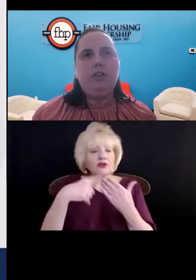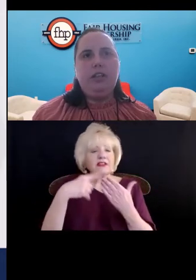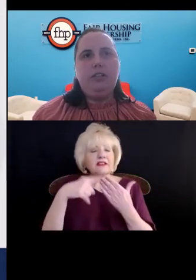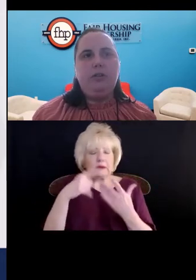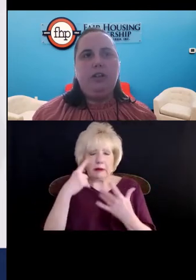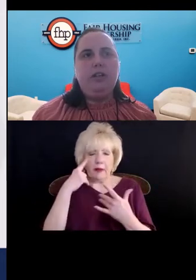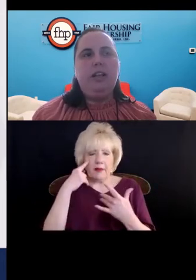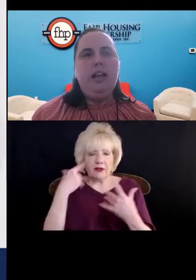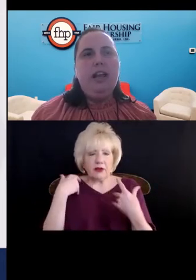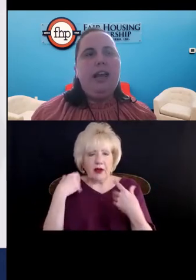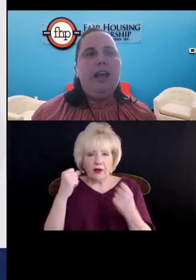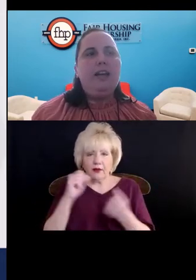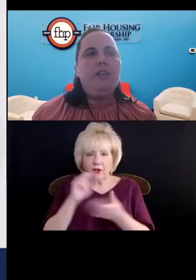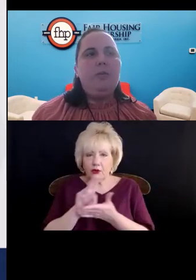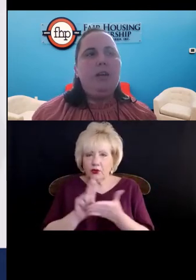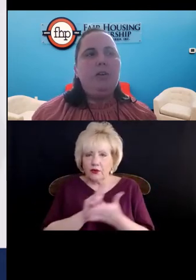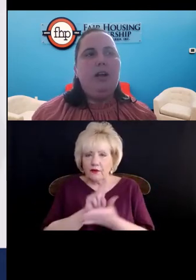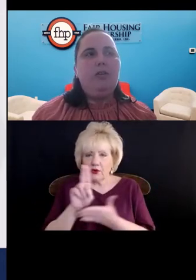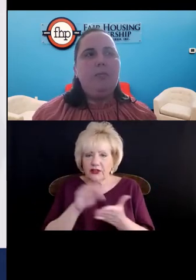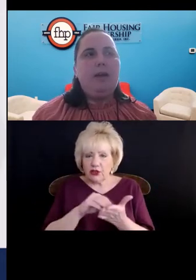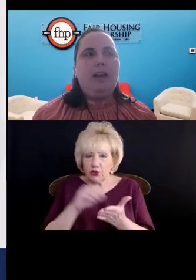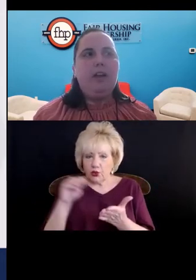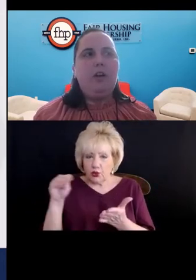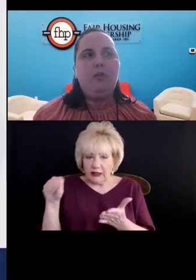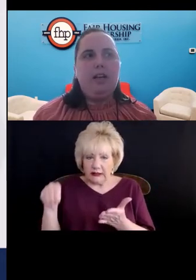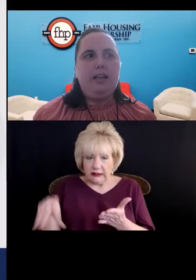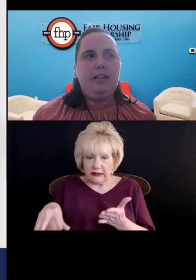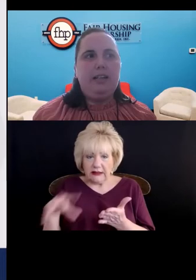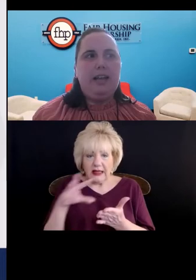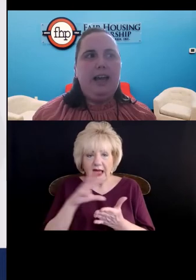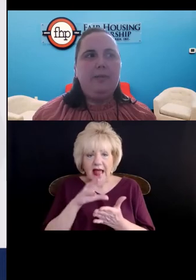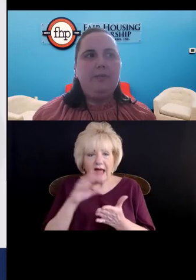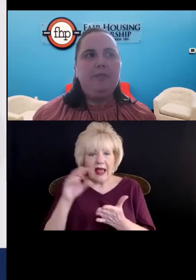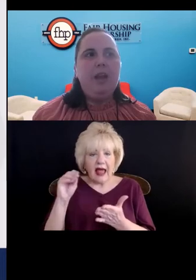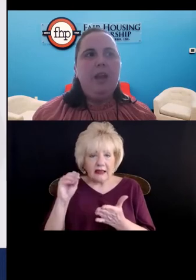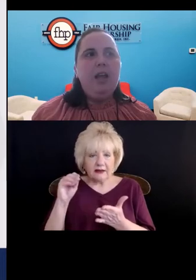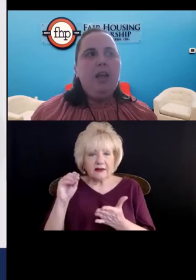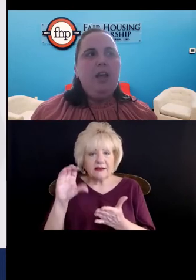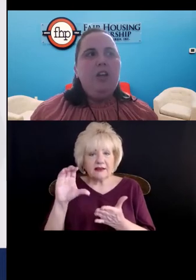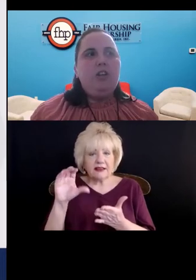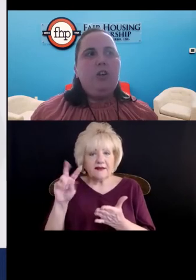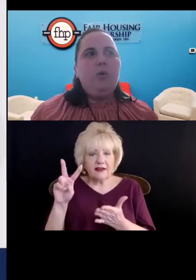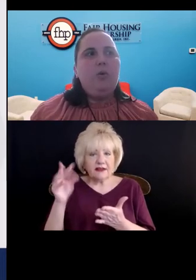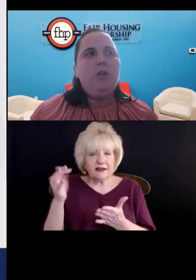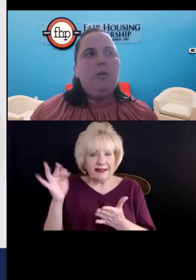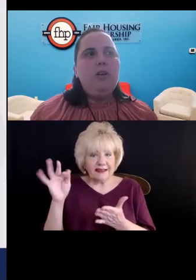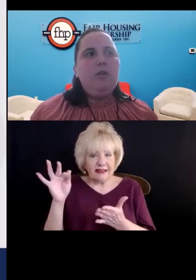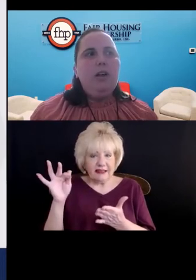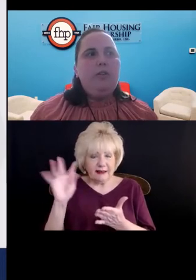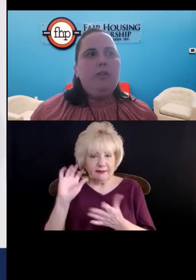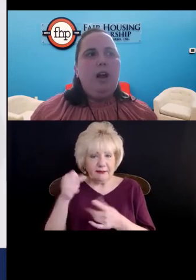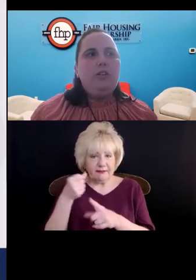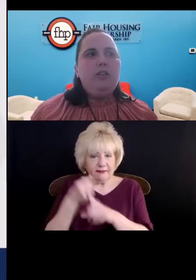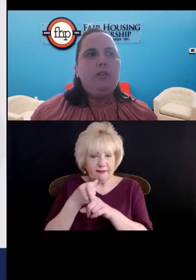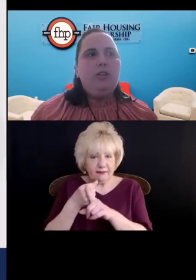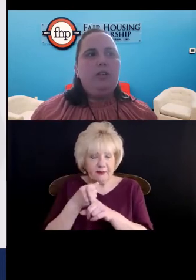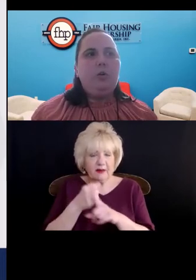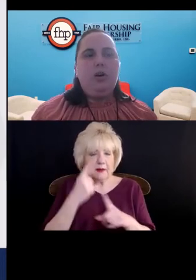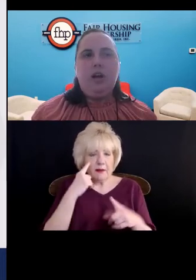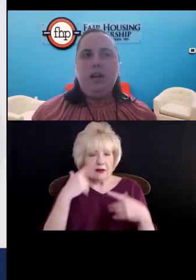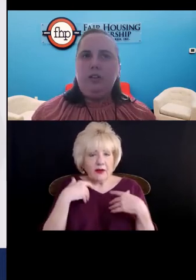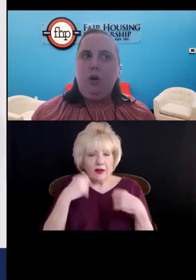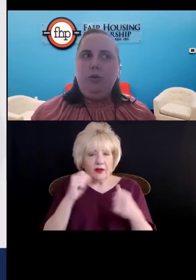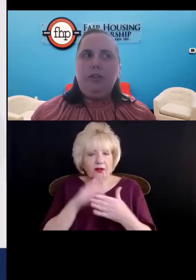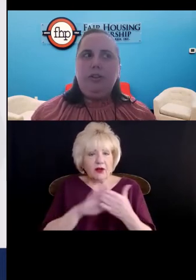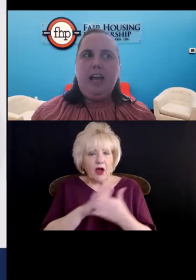university students and the mental health impact that COVID-19 has had. So the mental health of college students